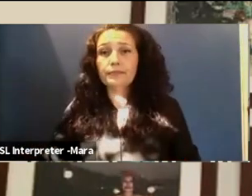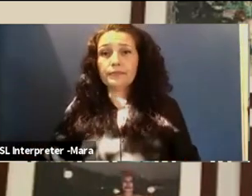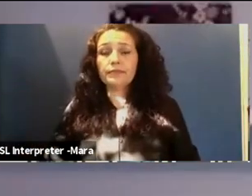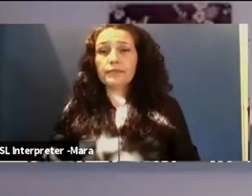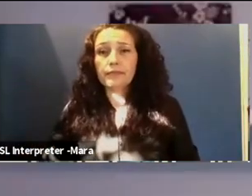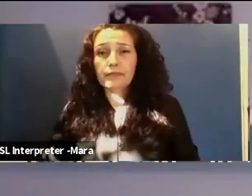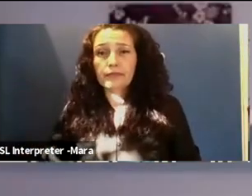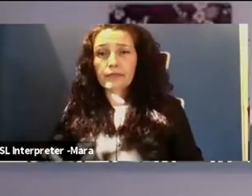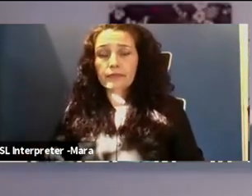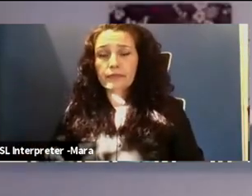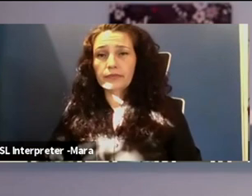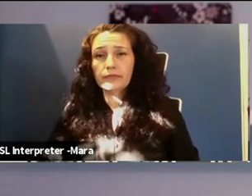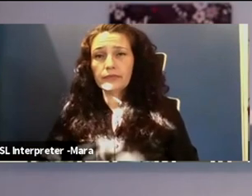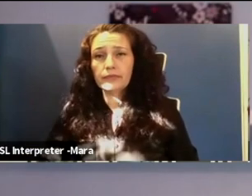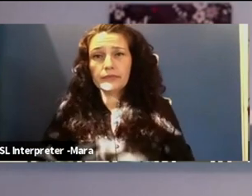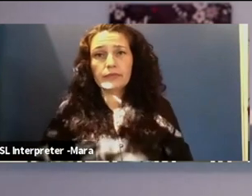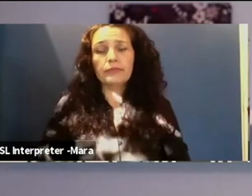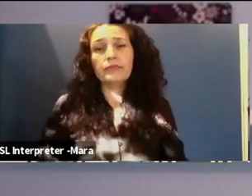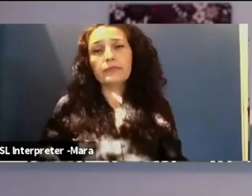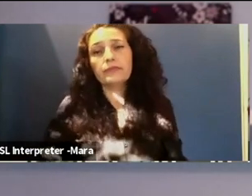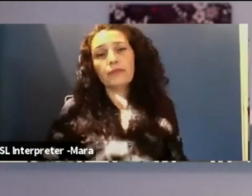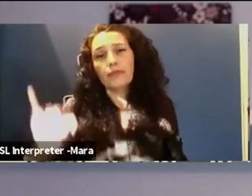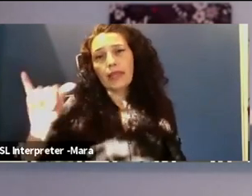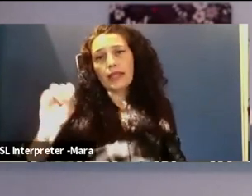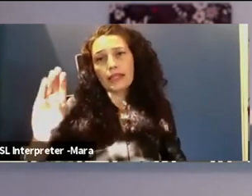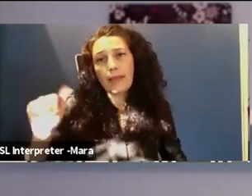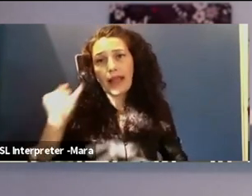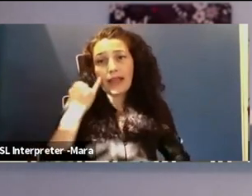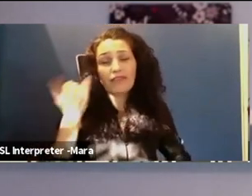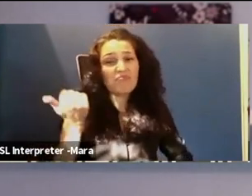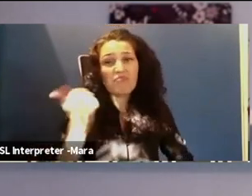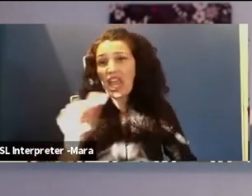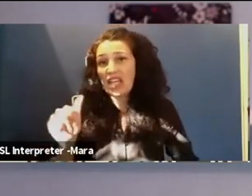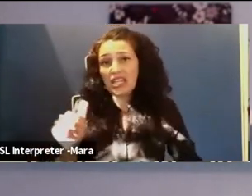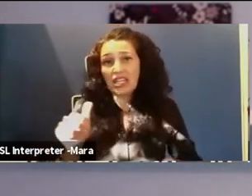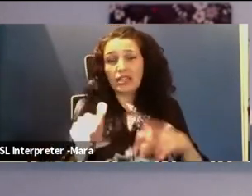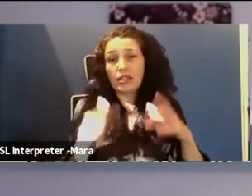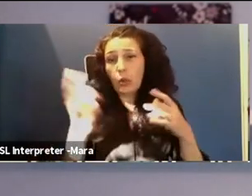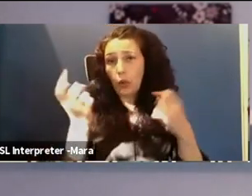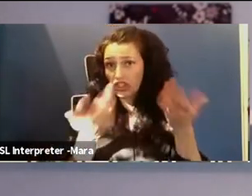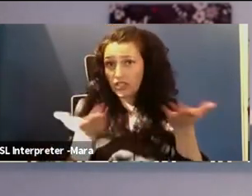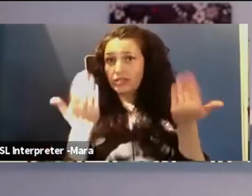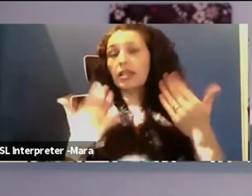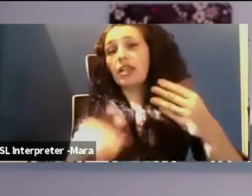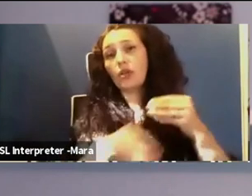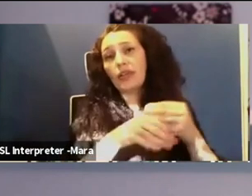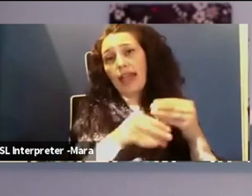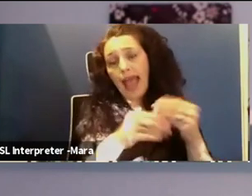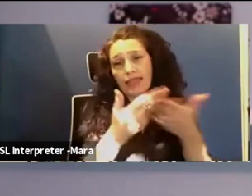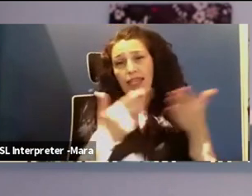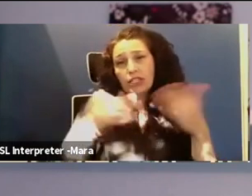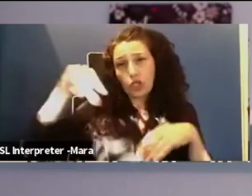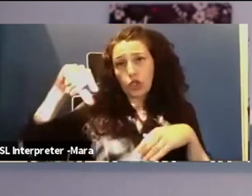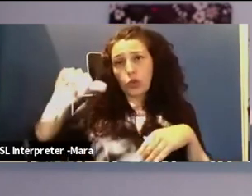Great. Thank you. And for those of you who have any questions as our speakers are answering, feel free to continue to add anything into the Q&A function